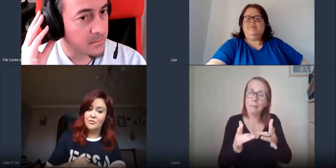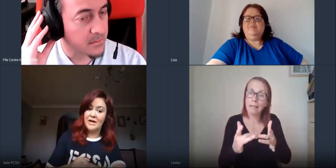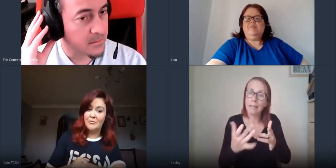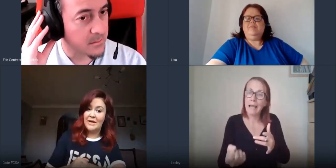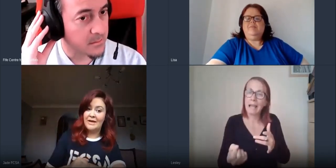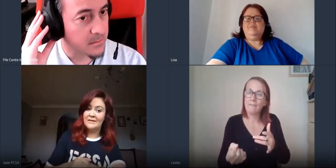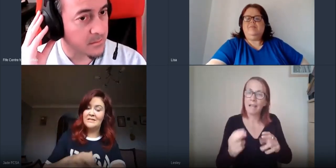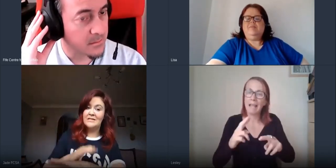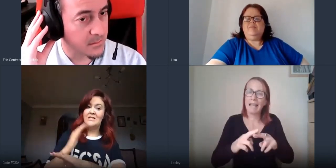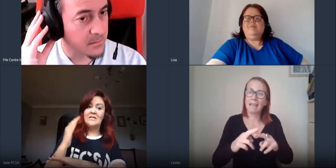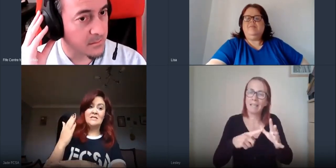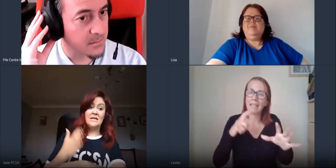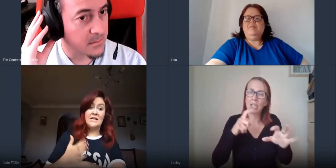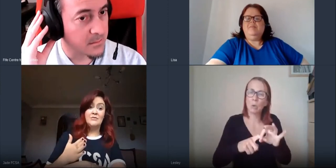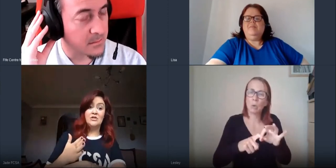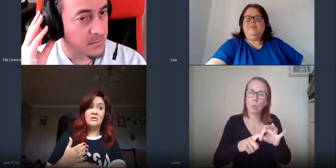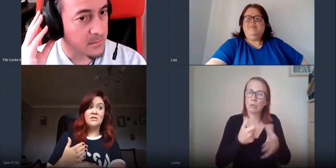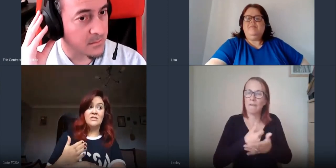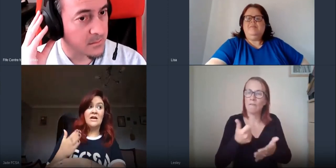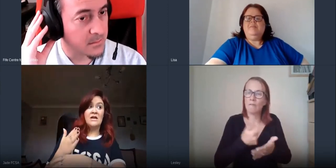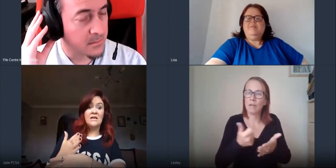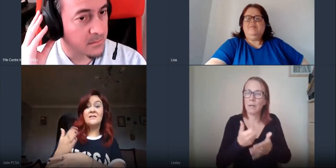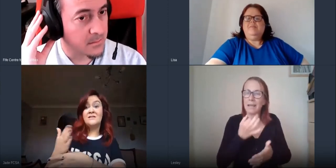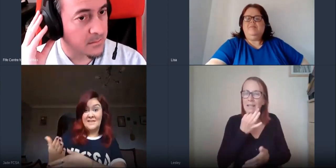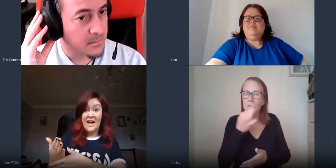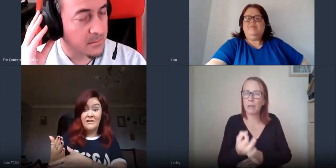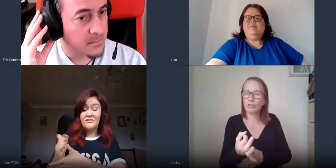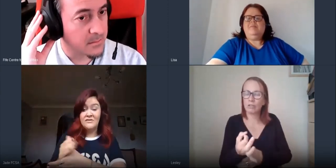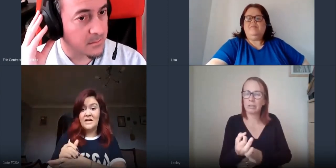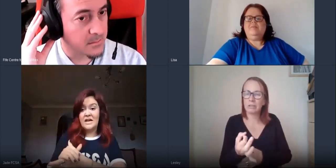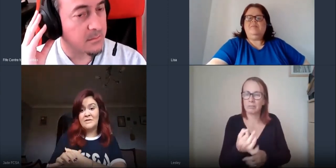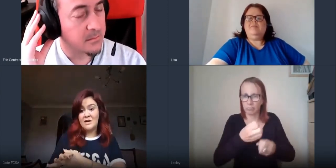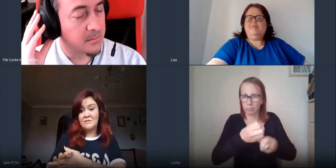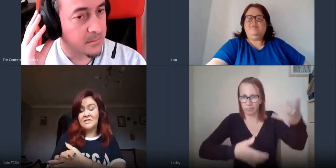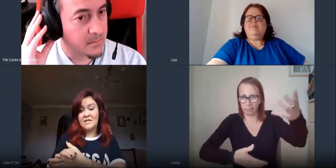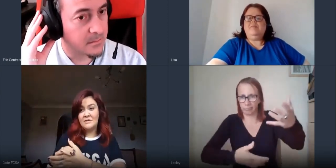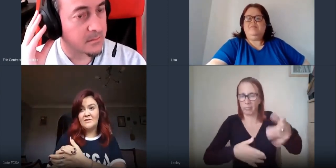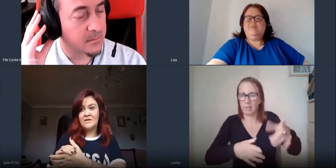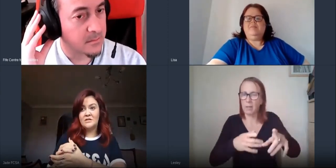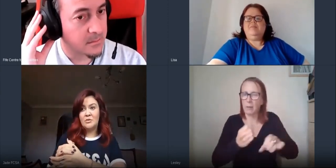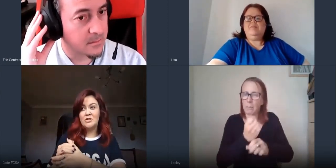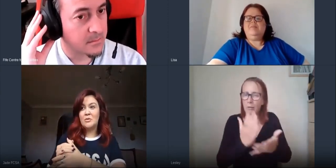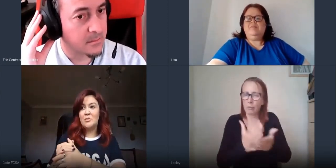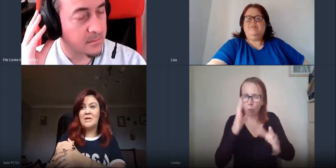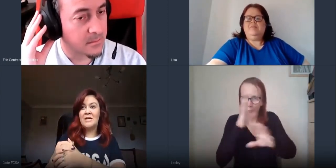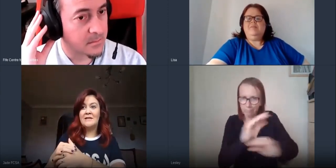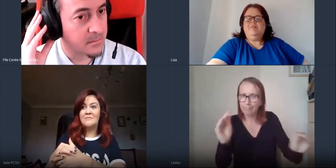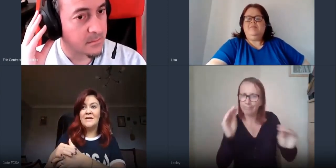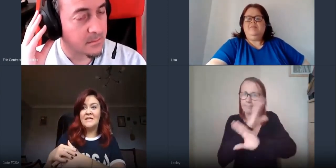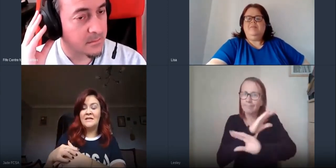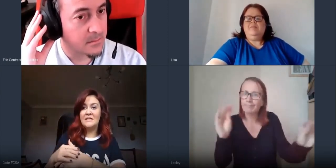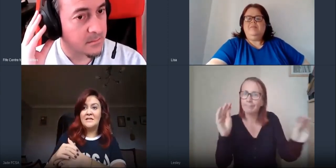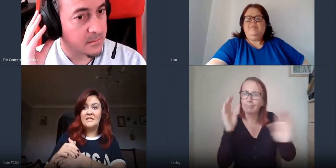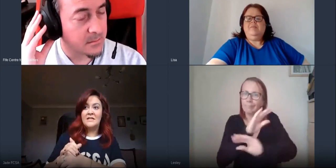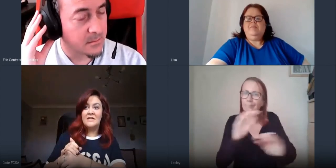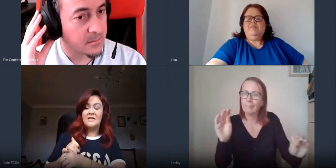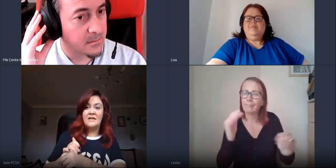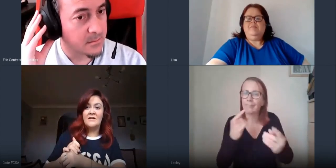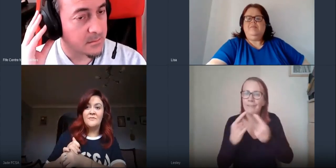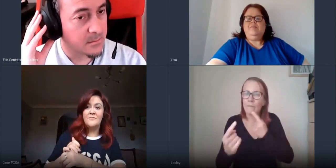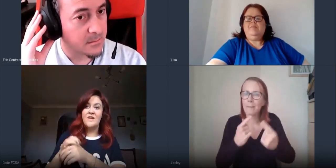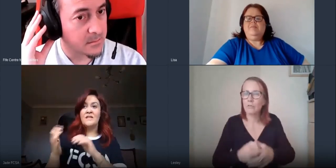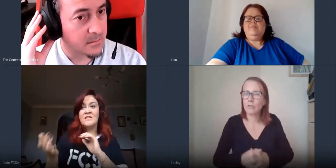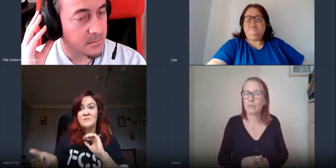loop campaign to keep students and staff and as up to date with everything as possible but at the minute the